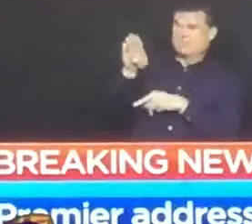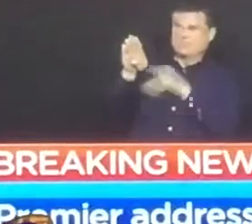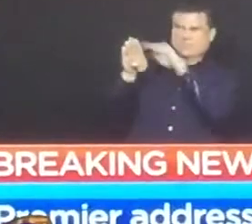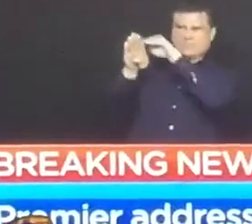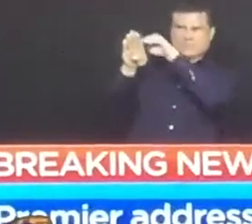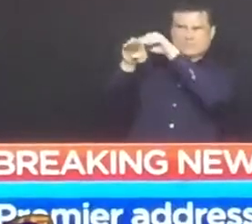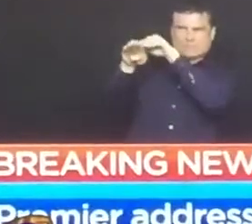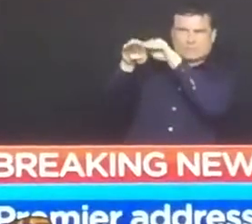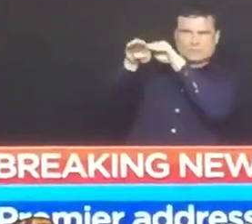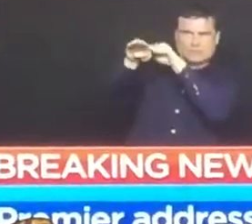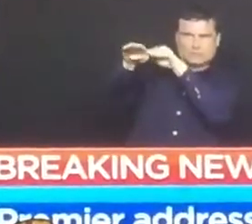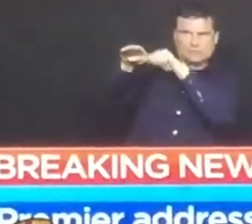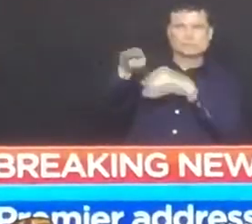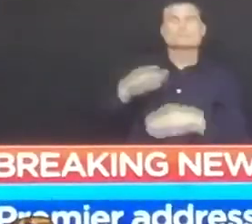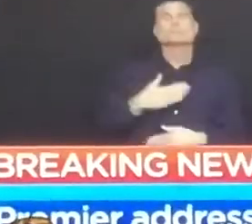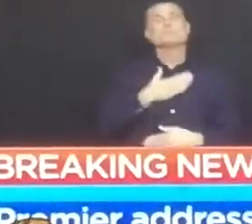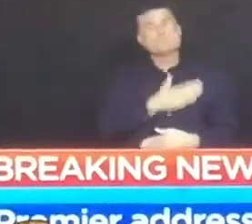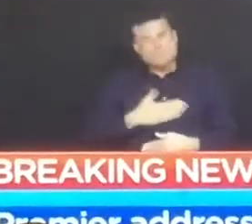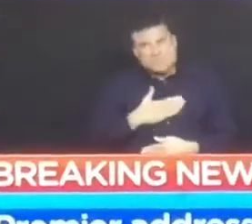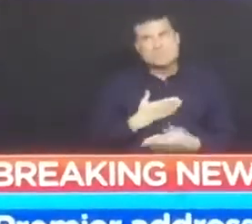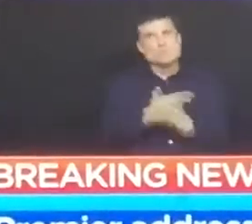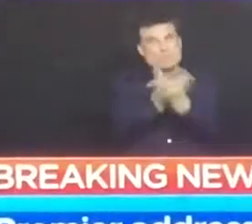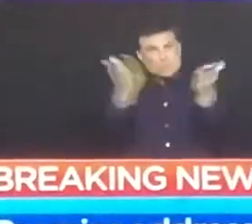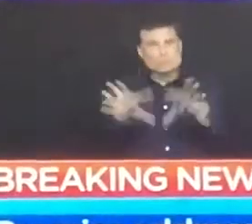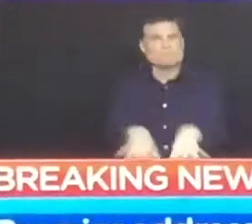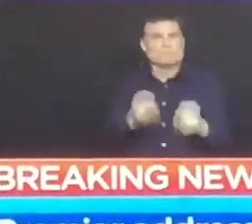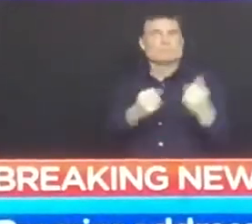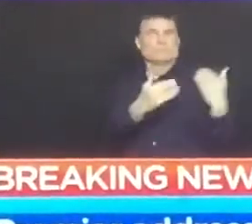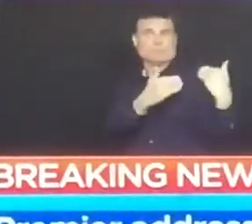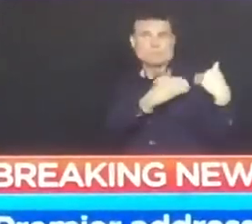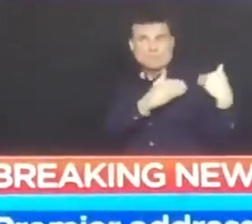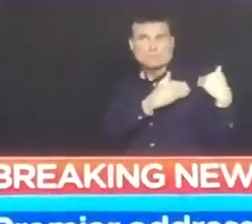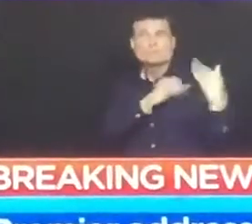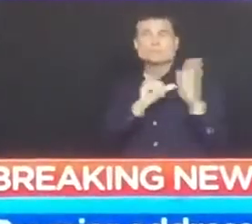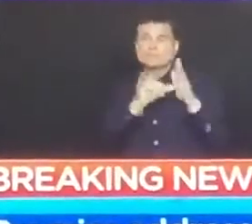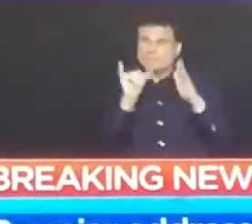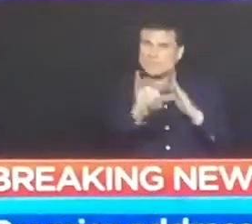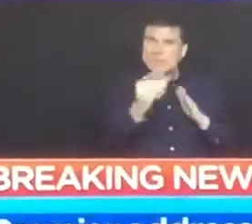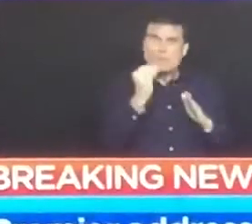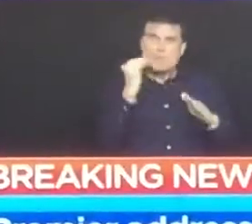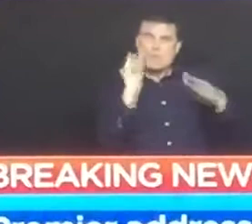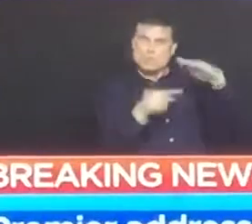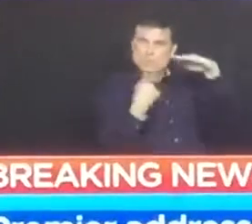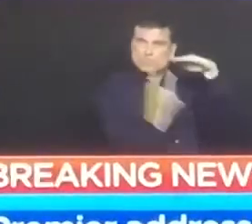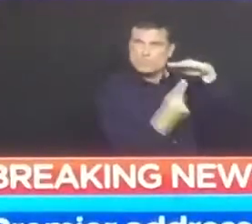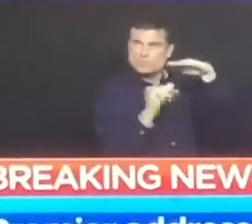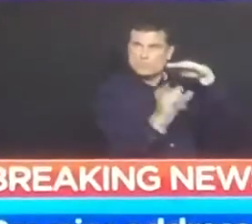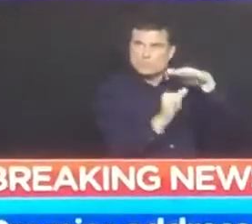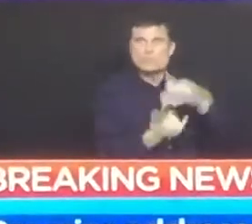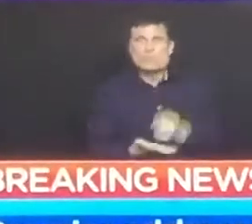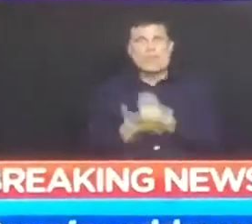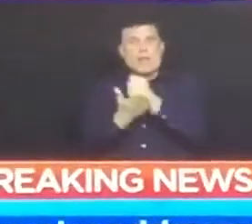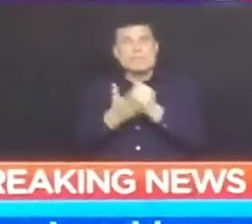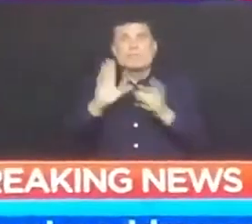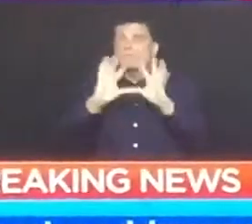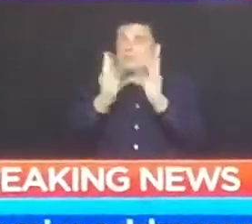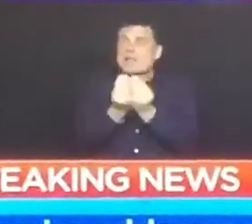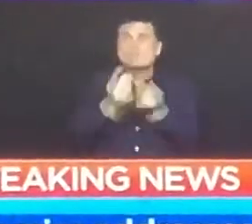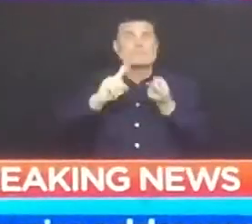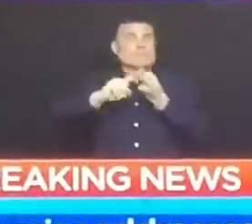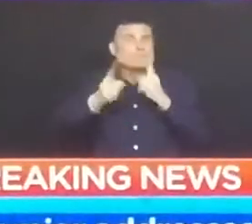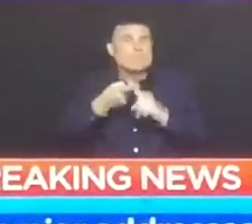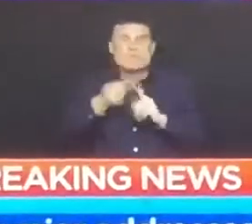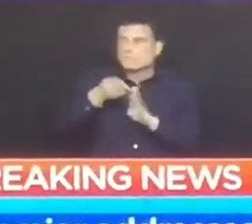You might not feel it in your living room, but everyone in BC is pulling together. And there are early signs that our actions are making a